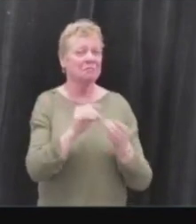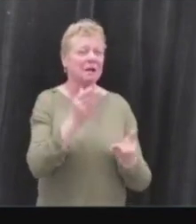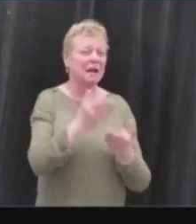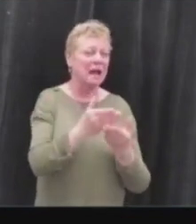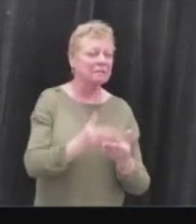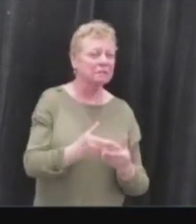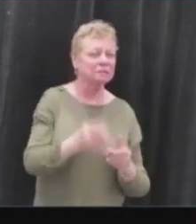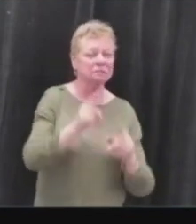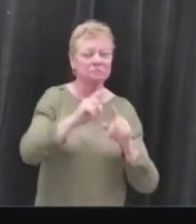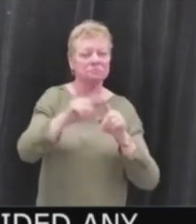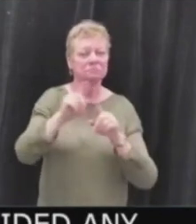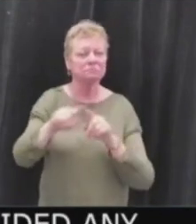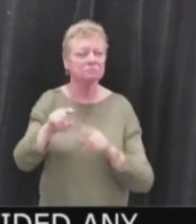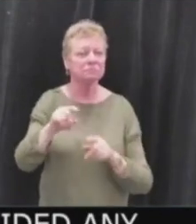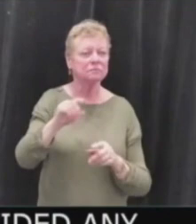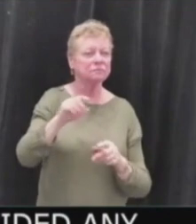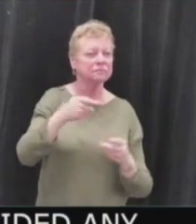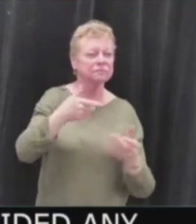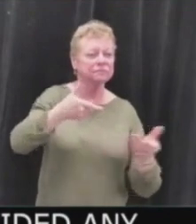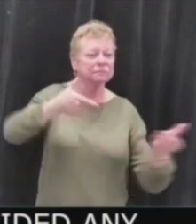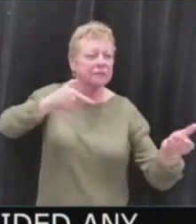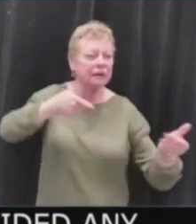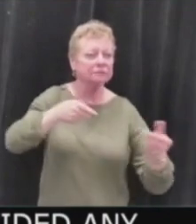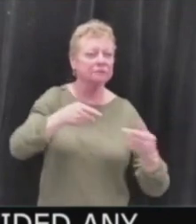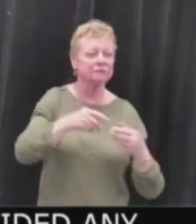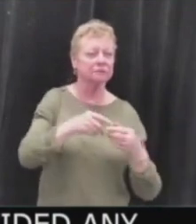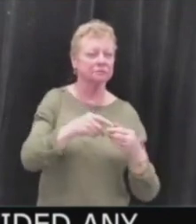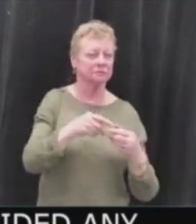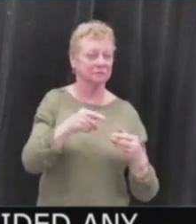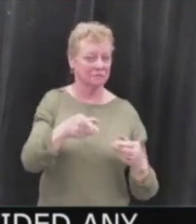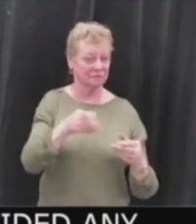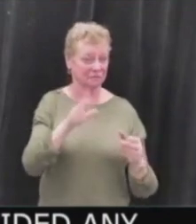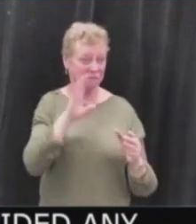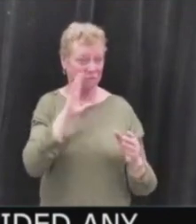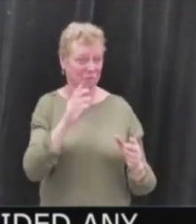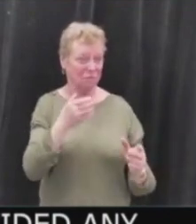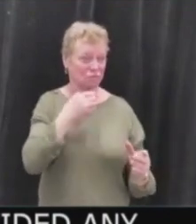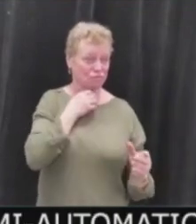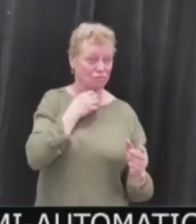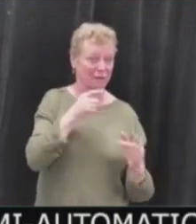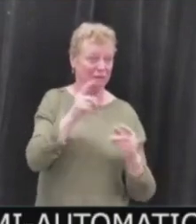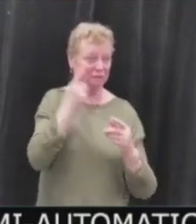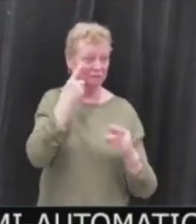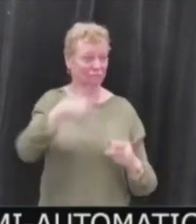firearm, such as semi-automatic ones, pose any greater threat to public peace than any other.